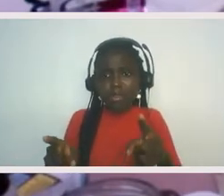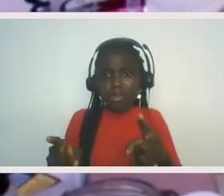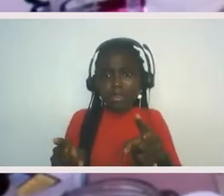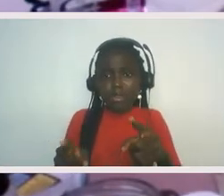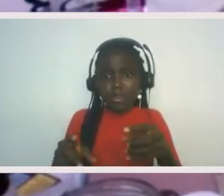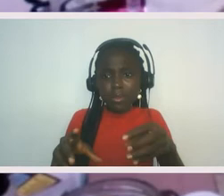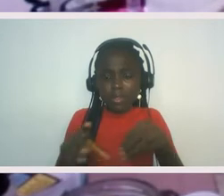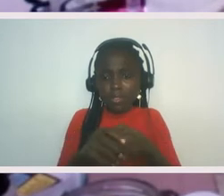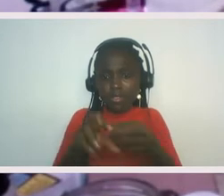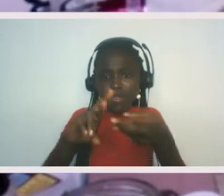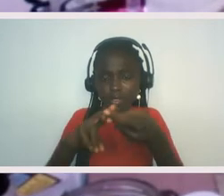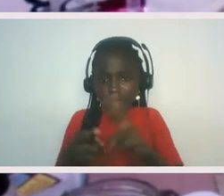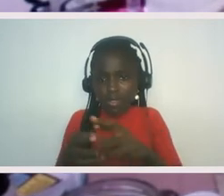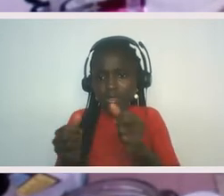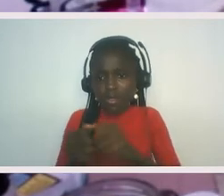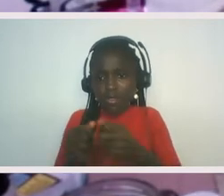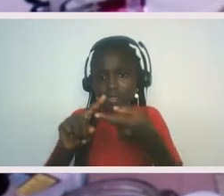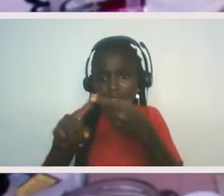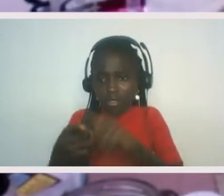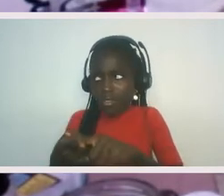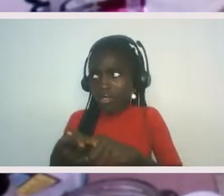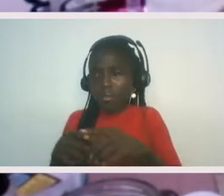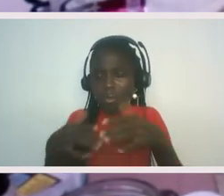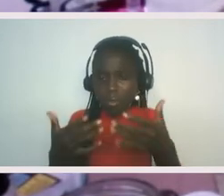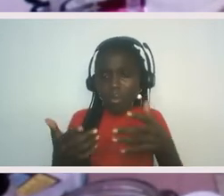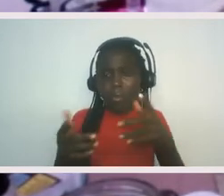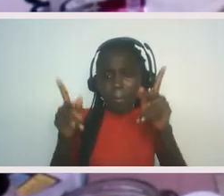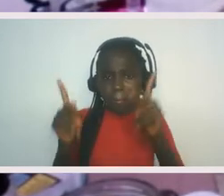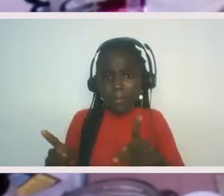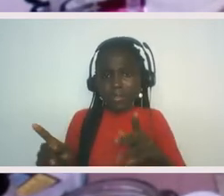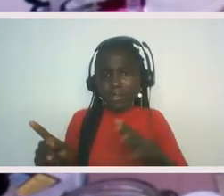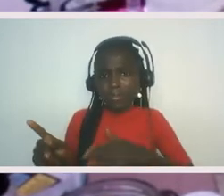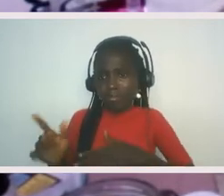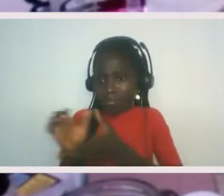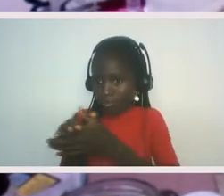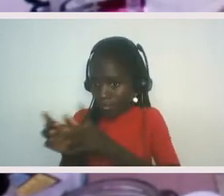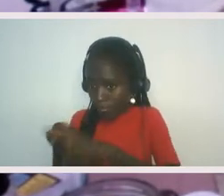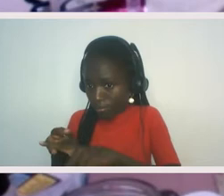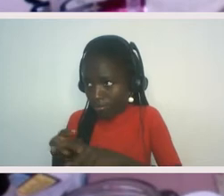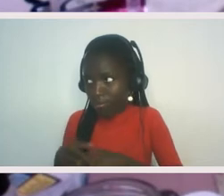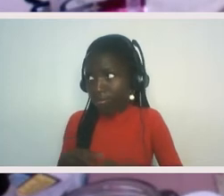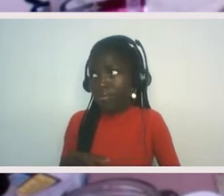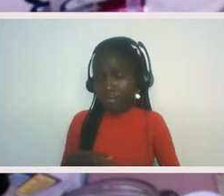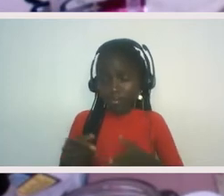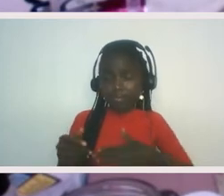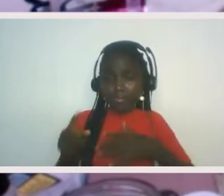relationship, like a friendship or your partner, um, all your friends would be like, uh,